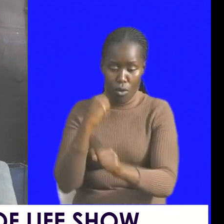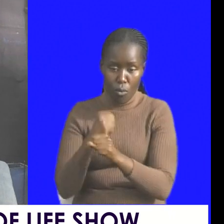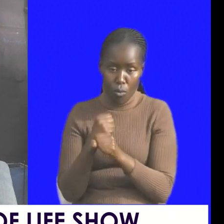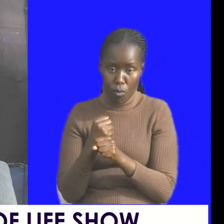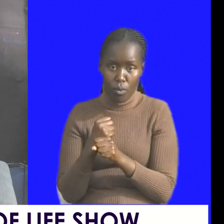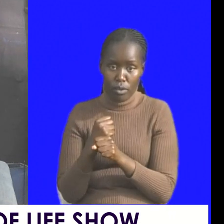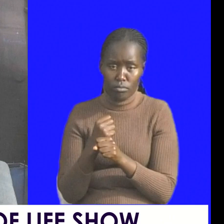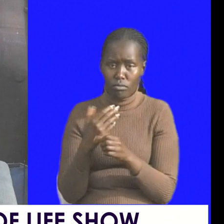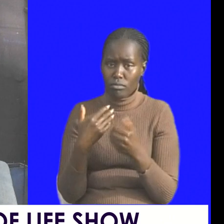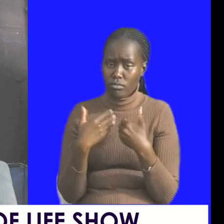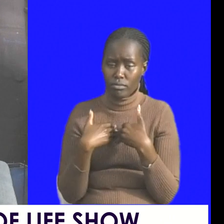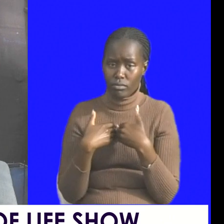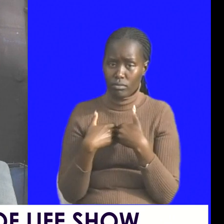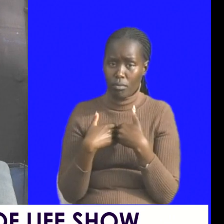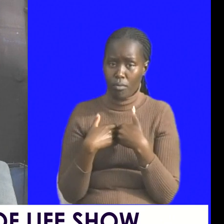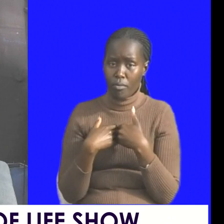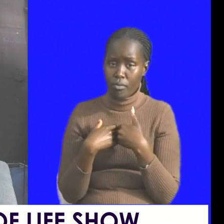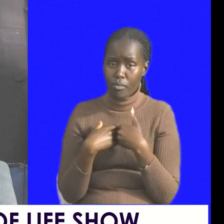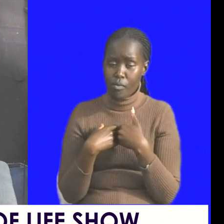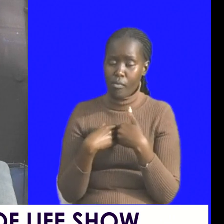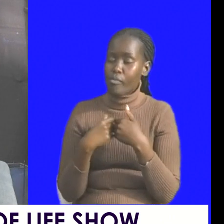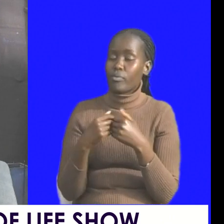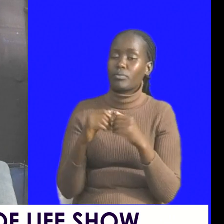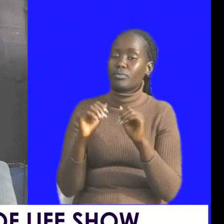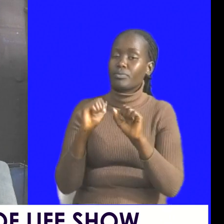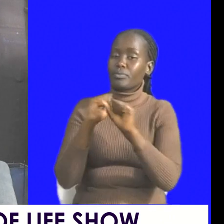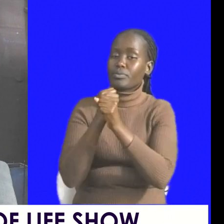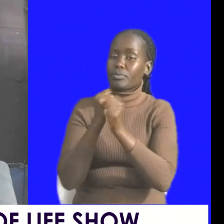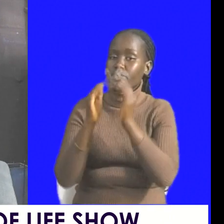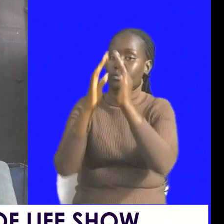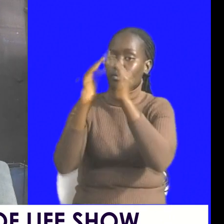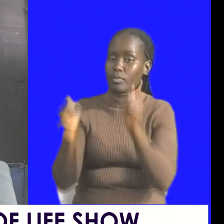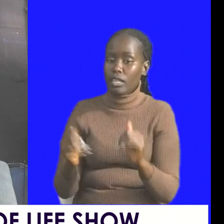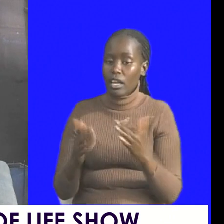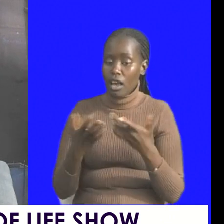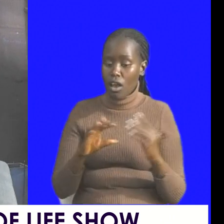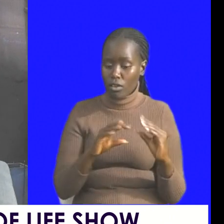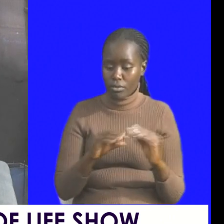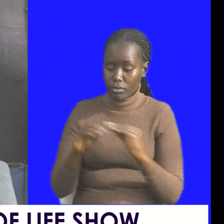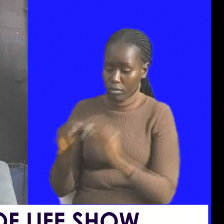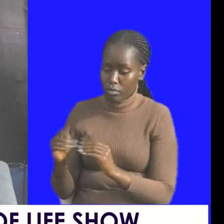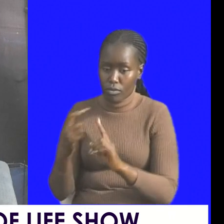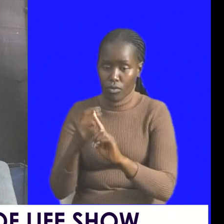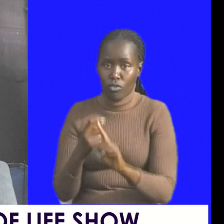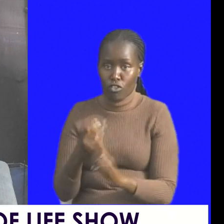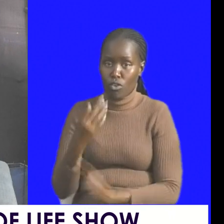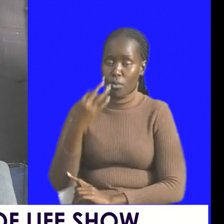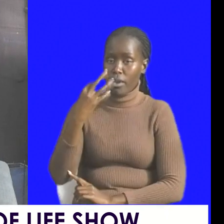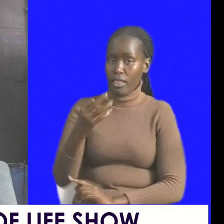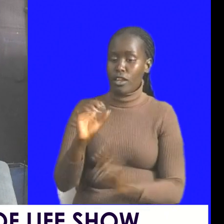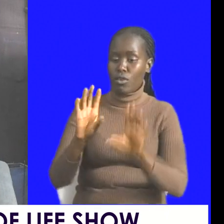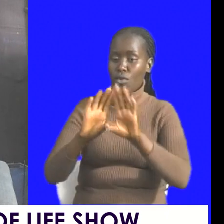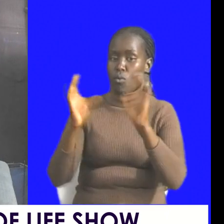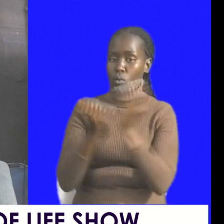land tenure and secure housing this is how we move from a third world nation